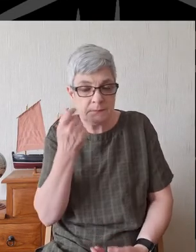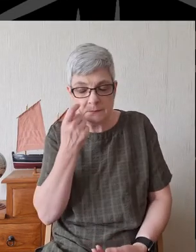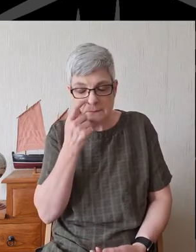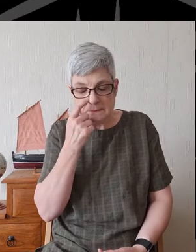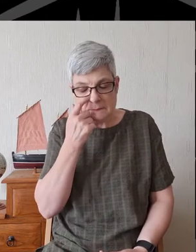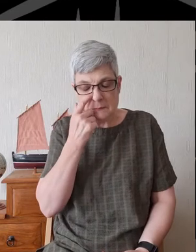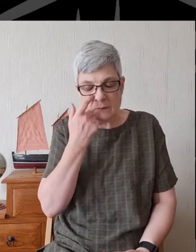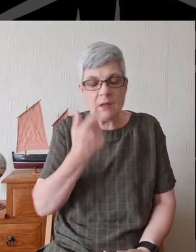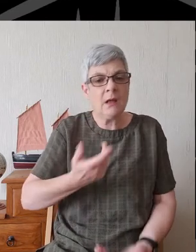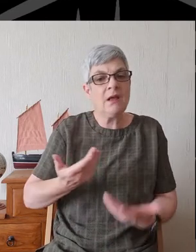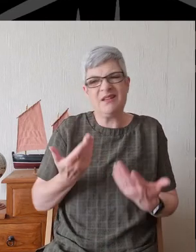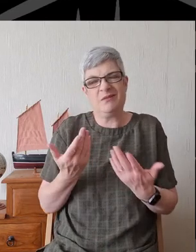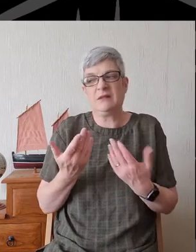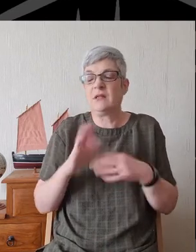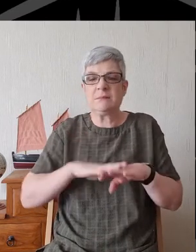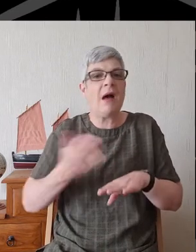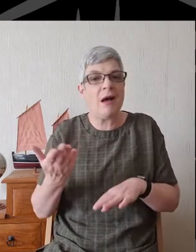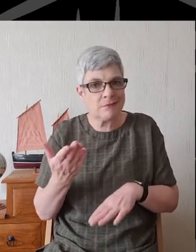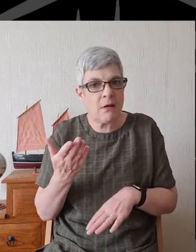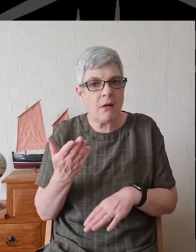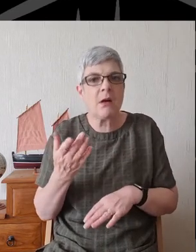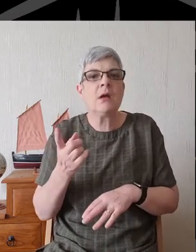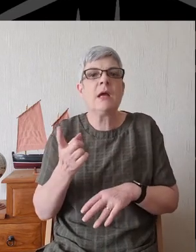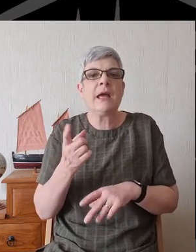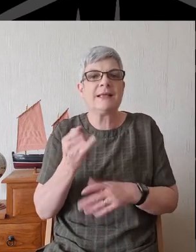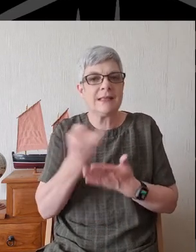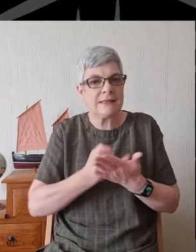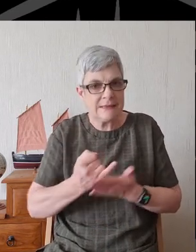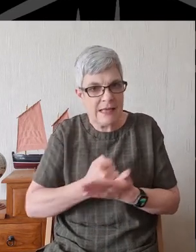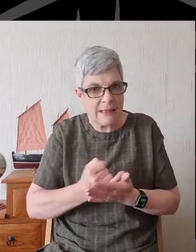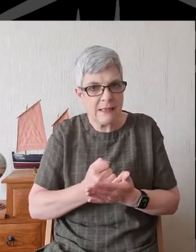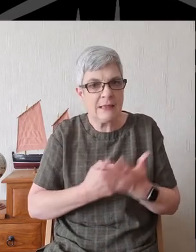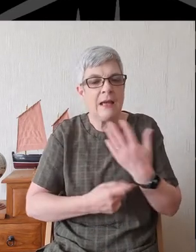Either way, it's a sin that's repeated time and again.